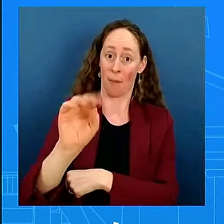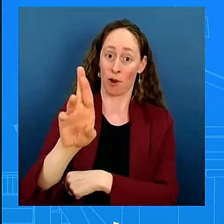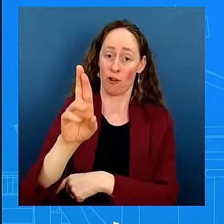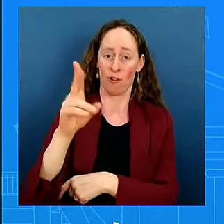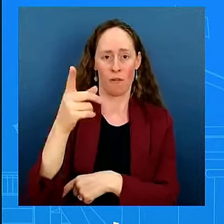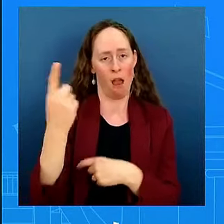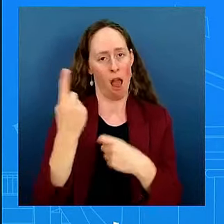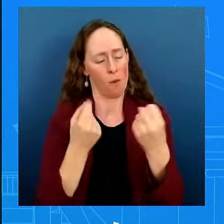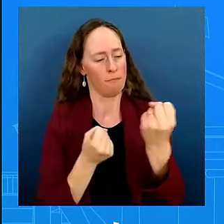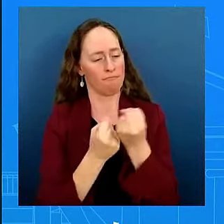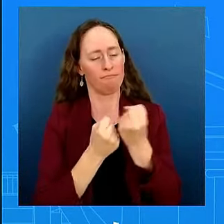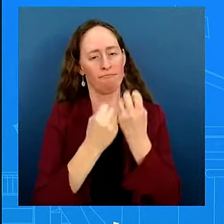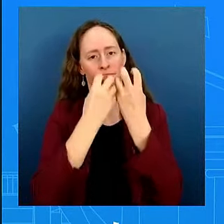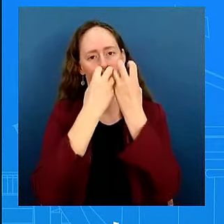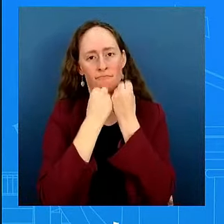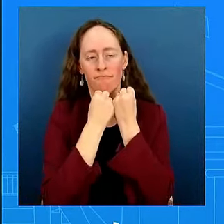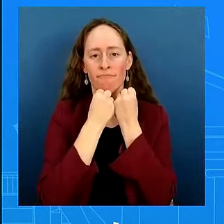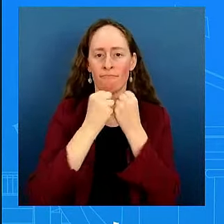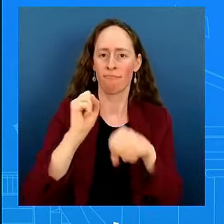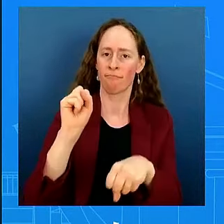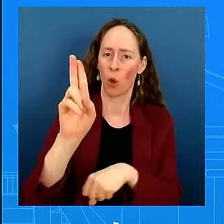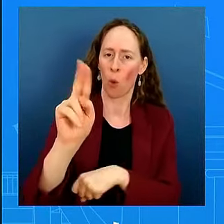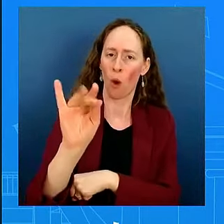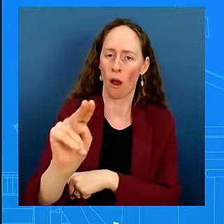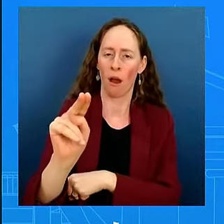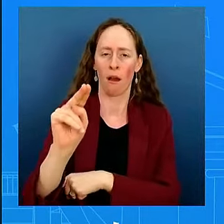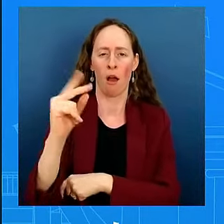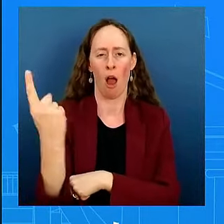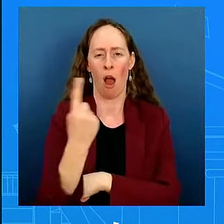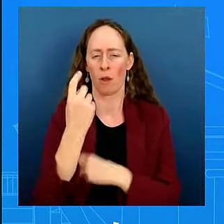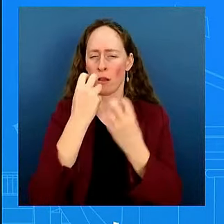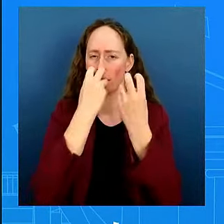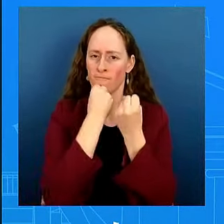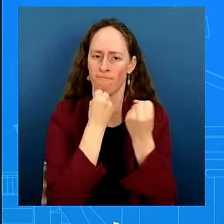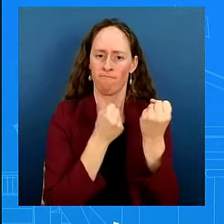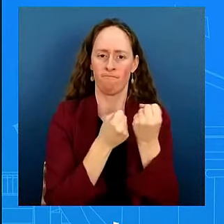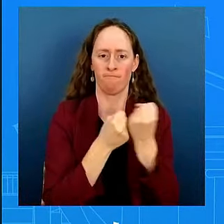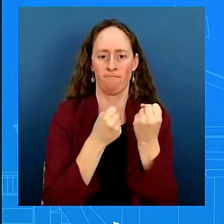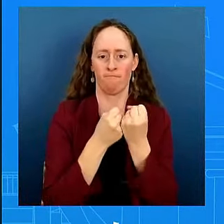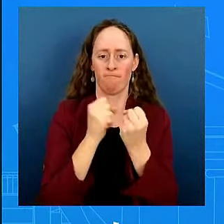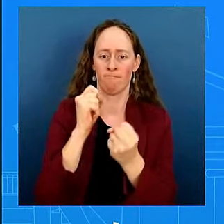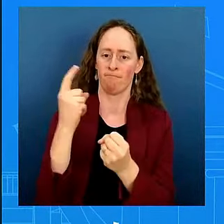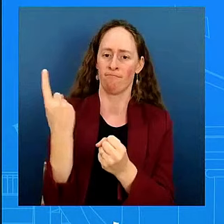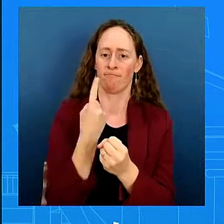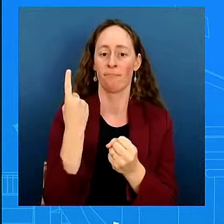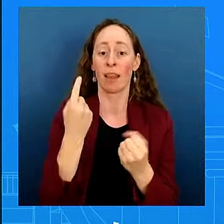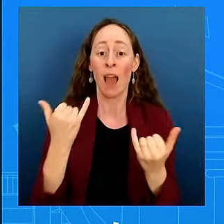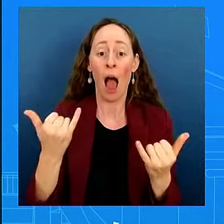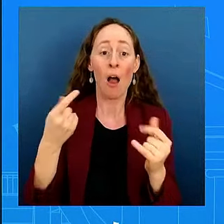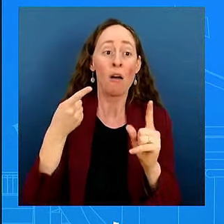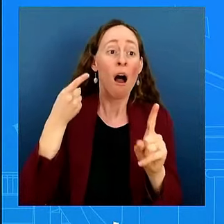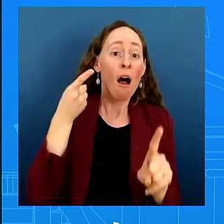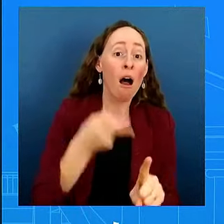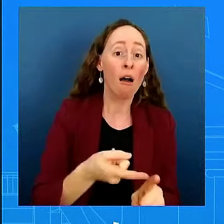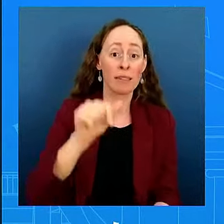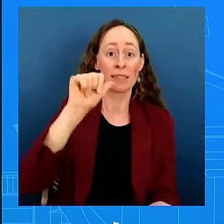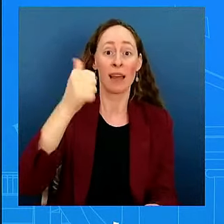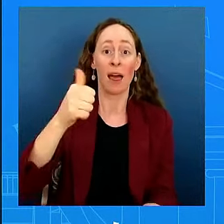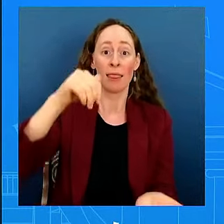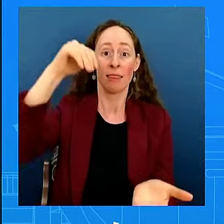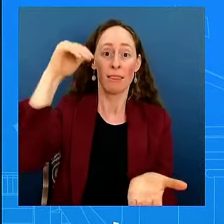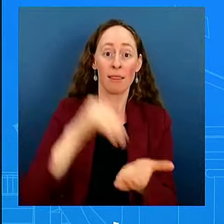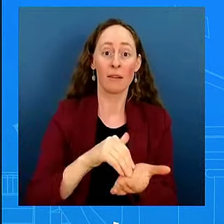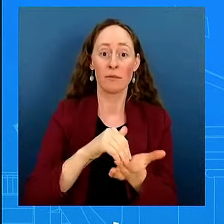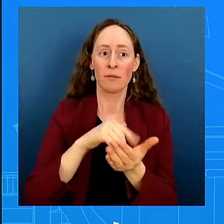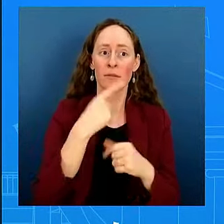title. Look, so what I can say as far as Unite here and the 10,000 workers, I believe, in 24 or 25 hotels that we're